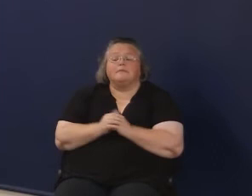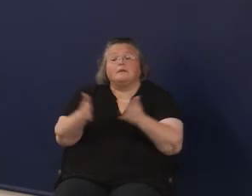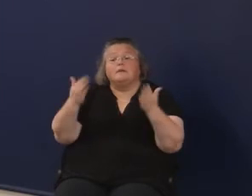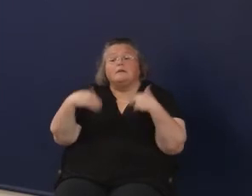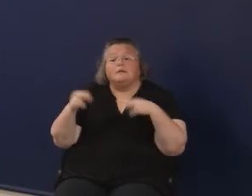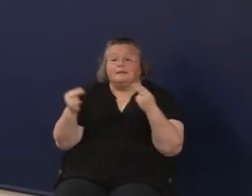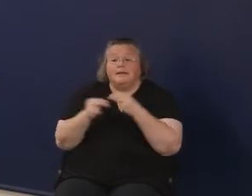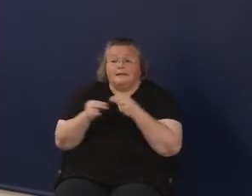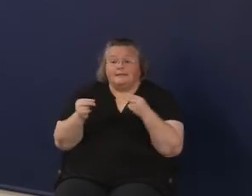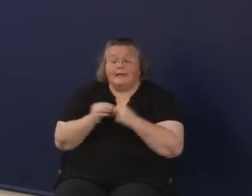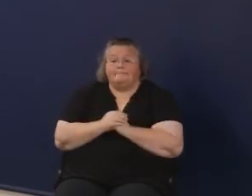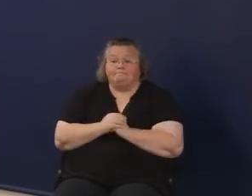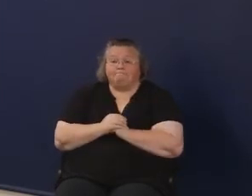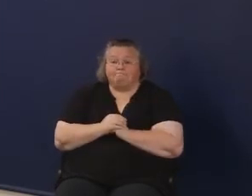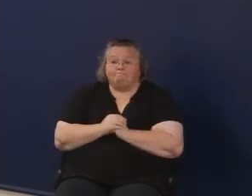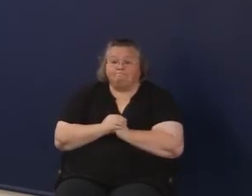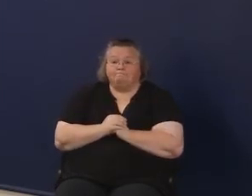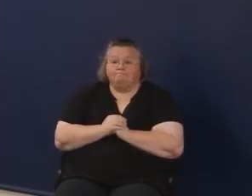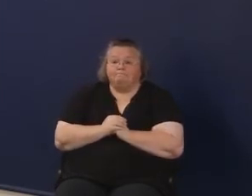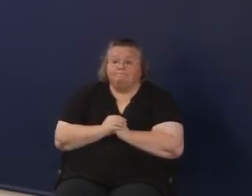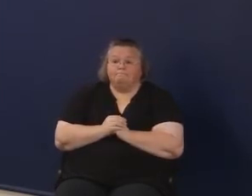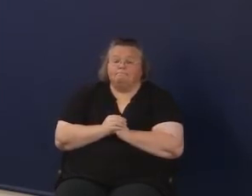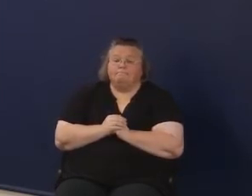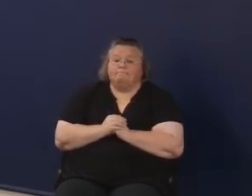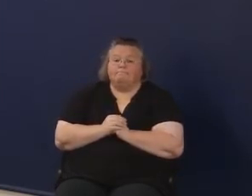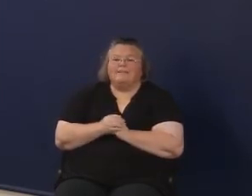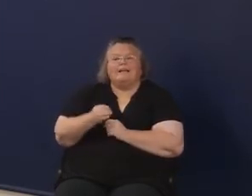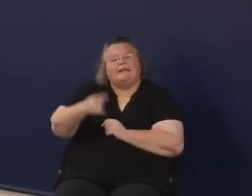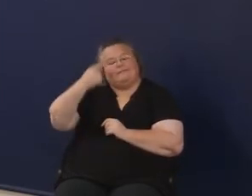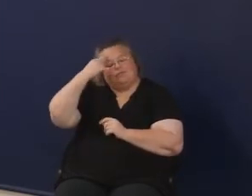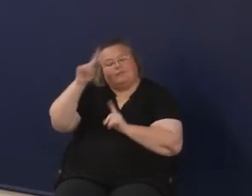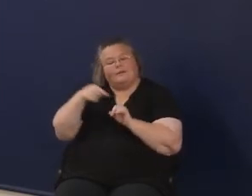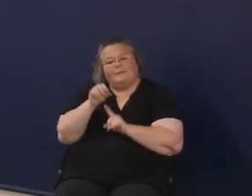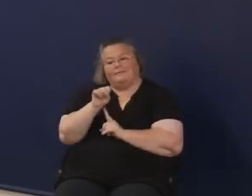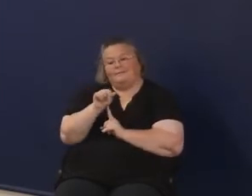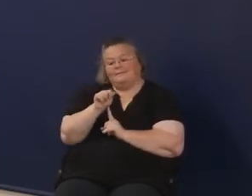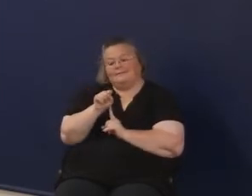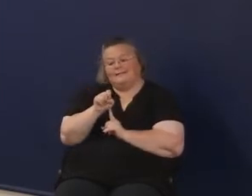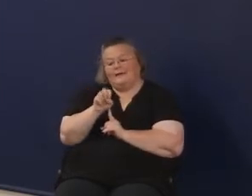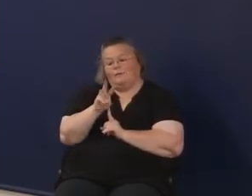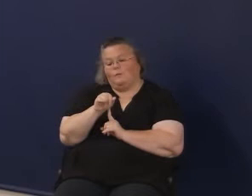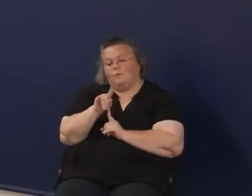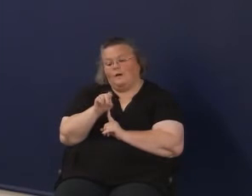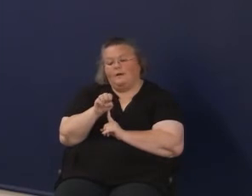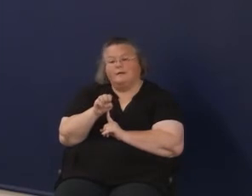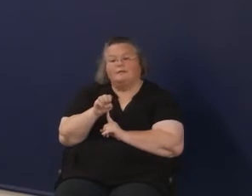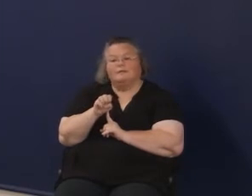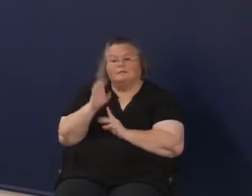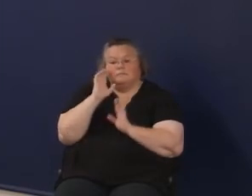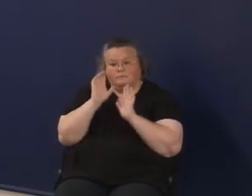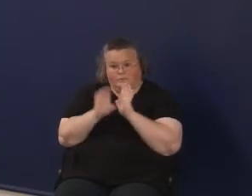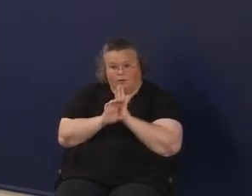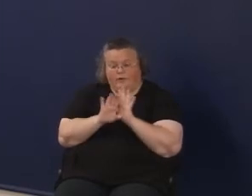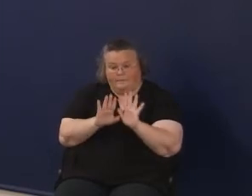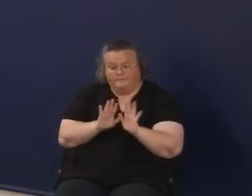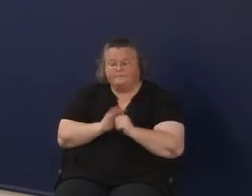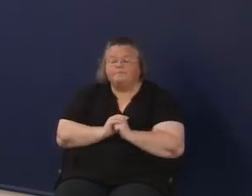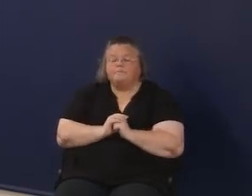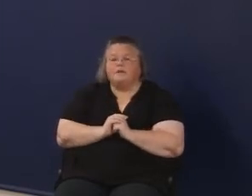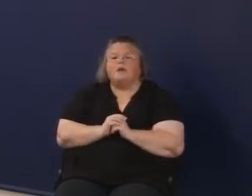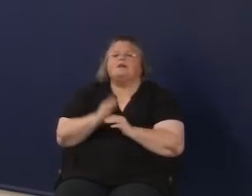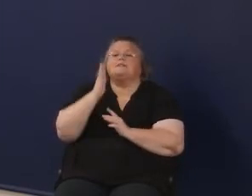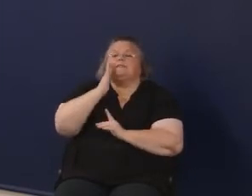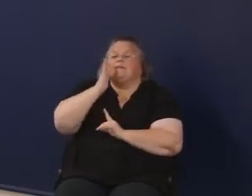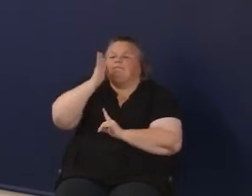really, if you think about the statewide profiles that Justin walked us through, they're very future